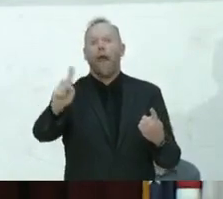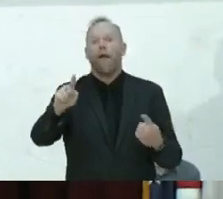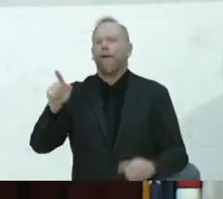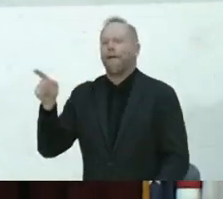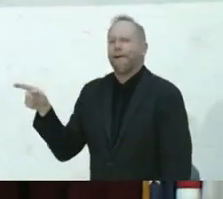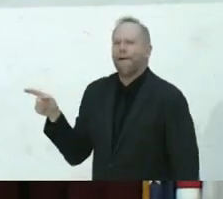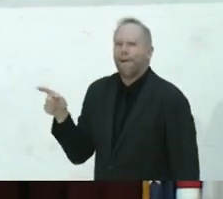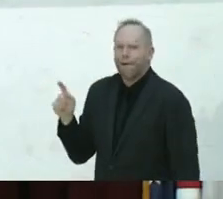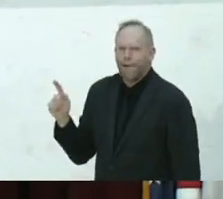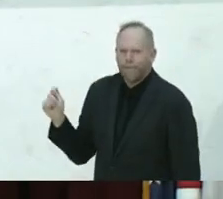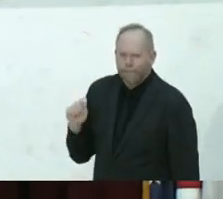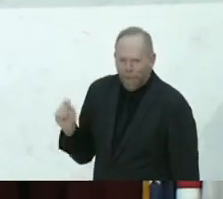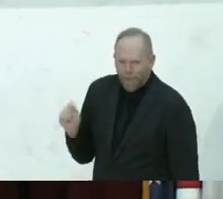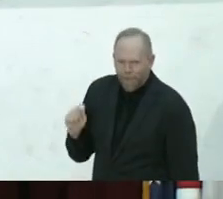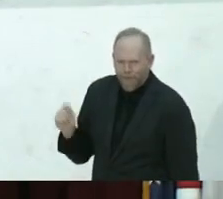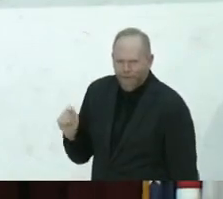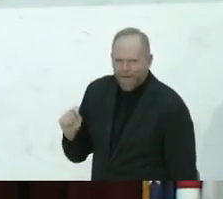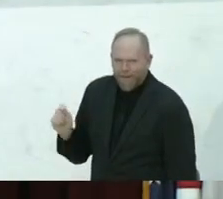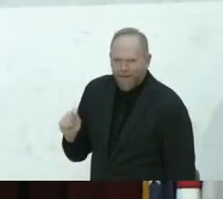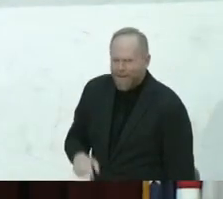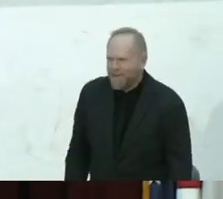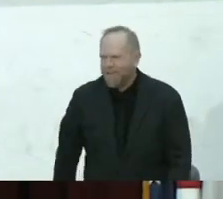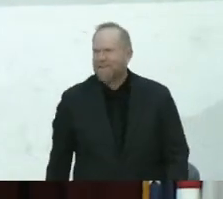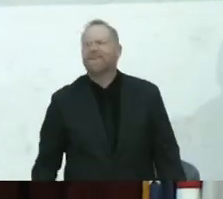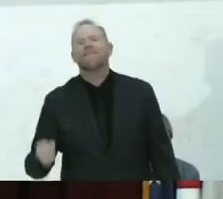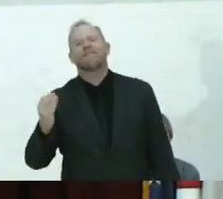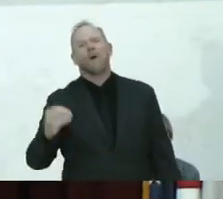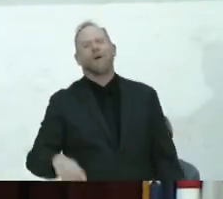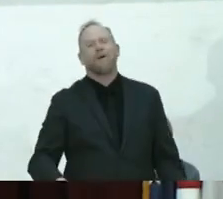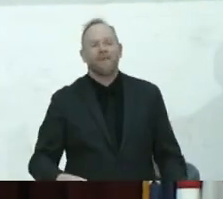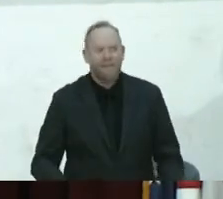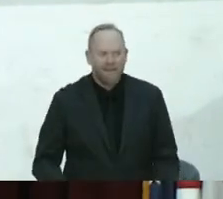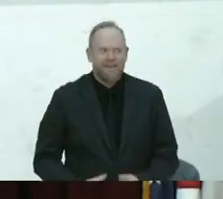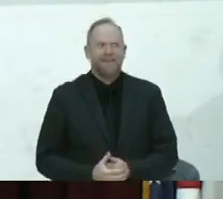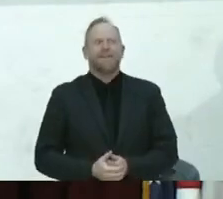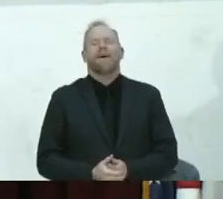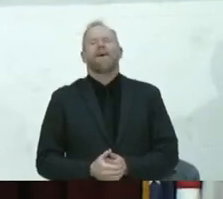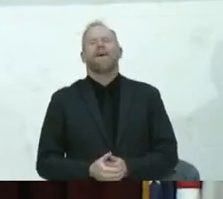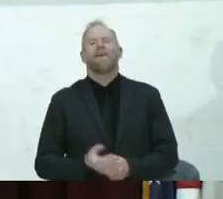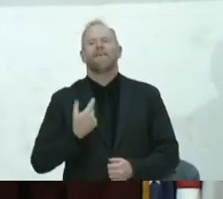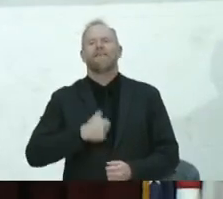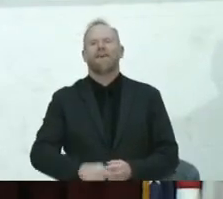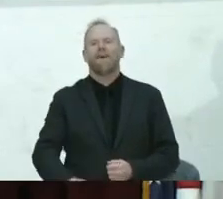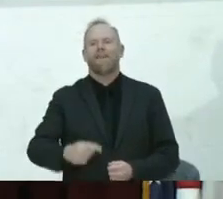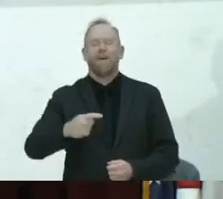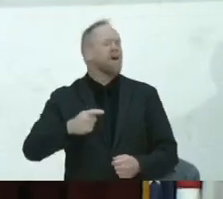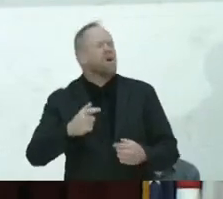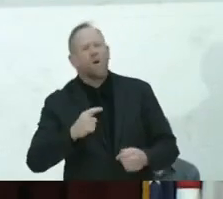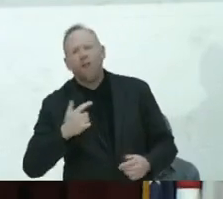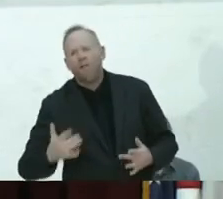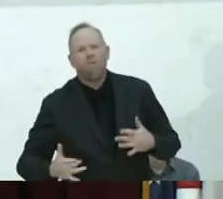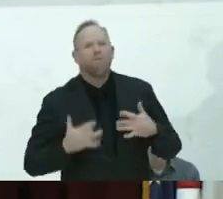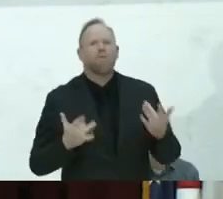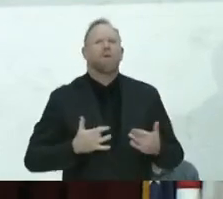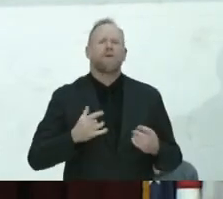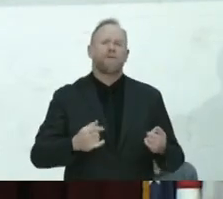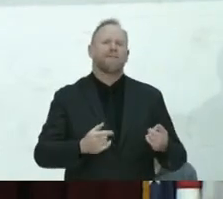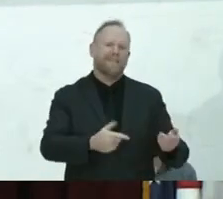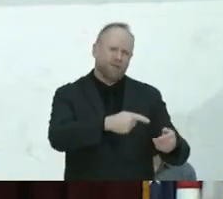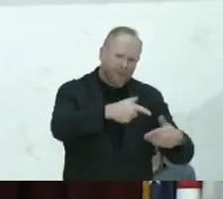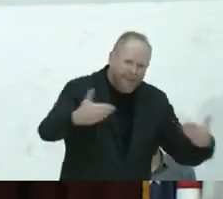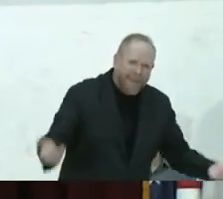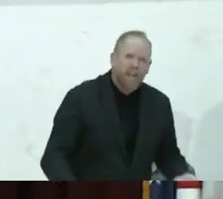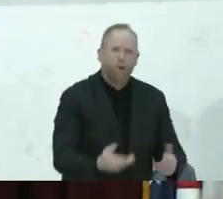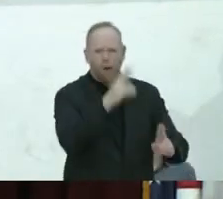a little crass. I was going to call him Joaquin because of what's going on in the world right now, but we're so happy that you're getting sworn in right now.